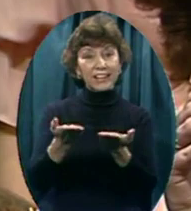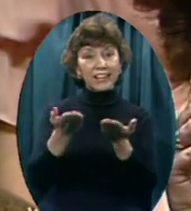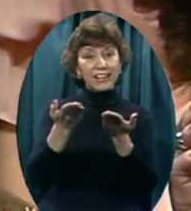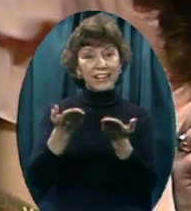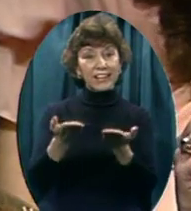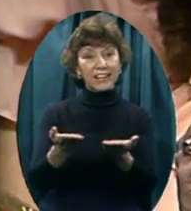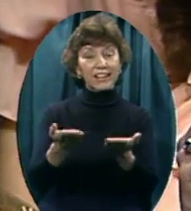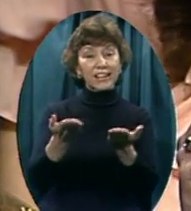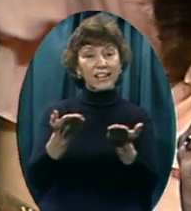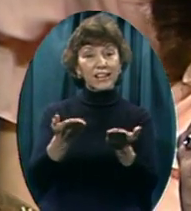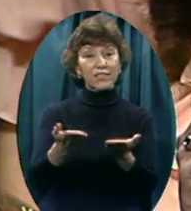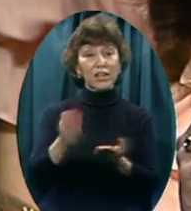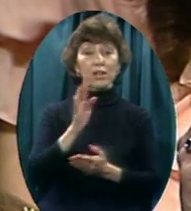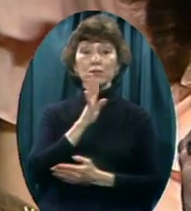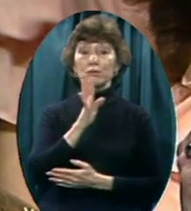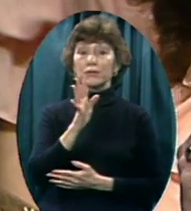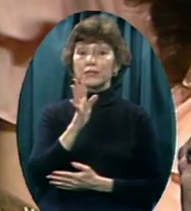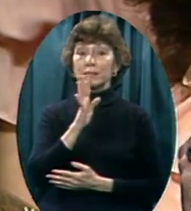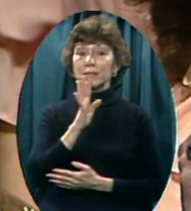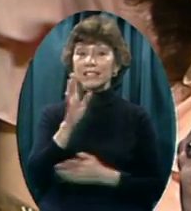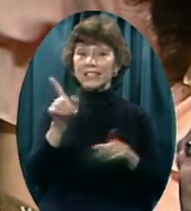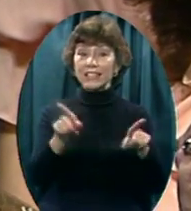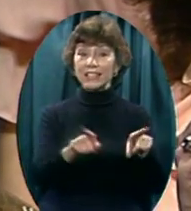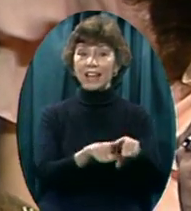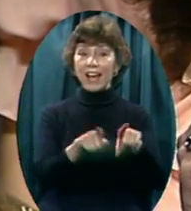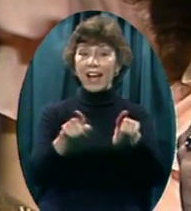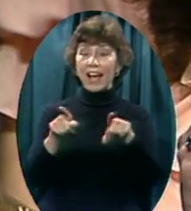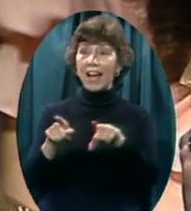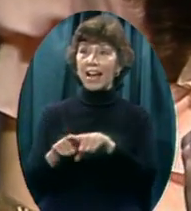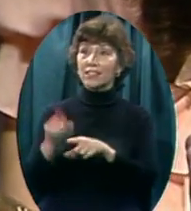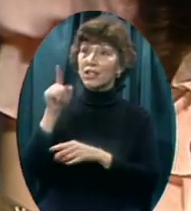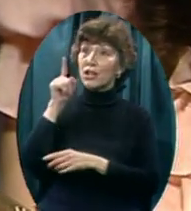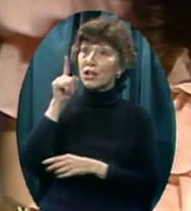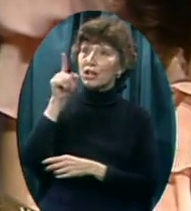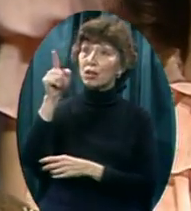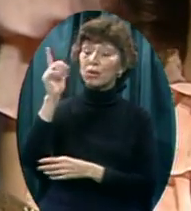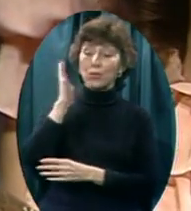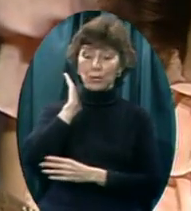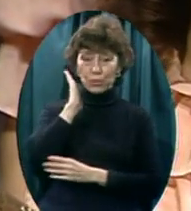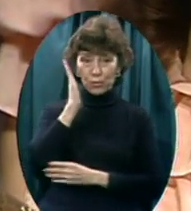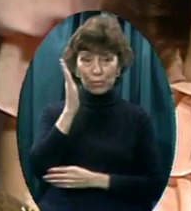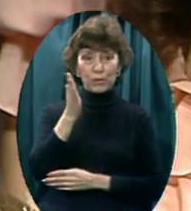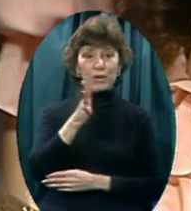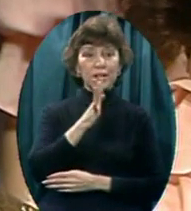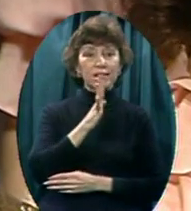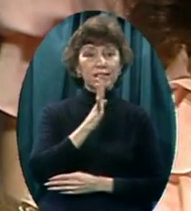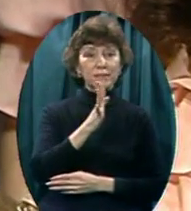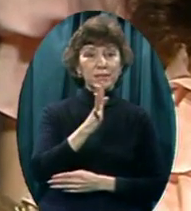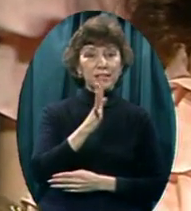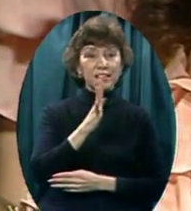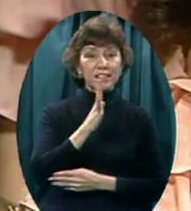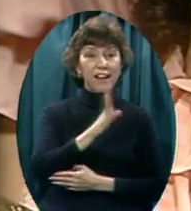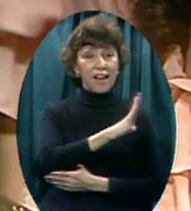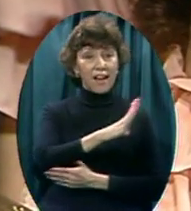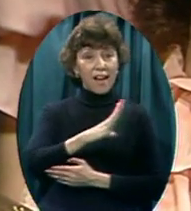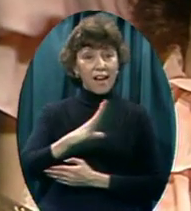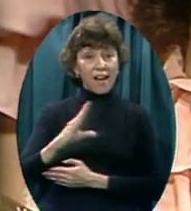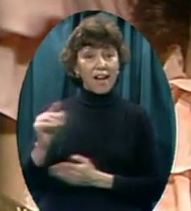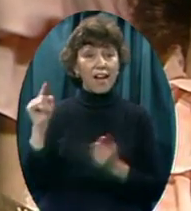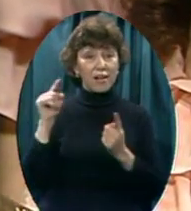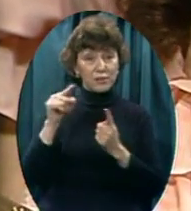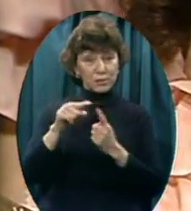as you would speak, to live as